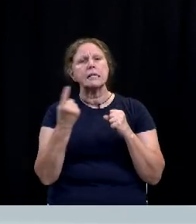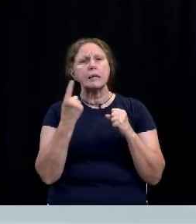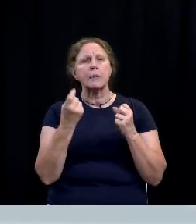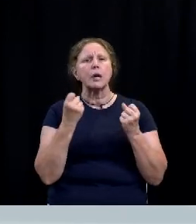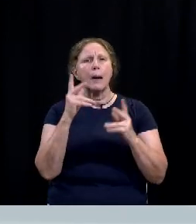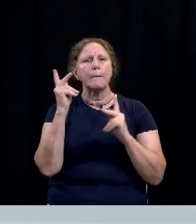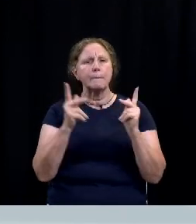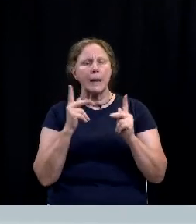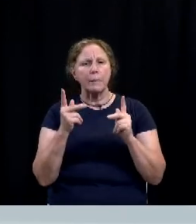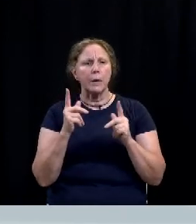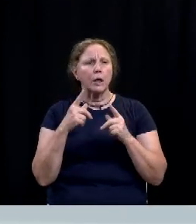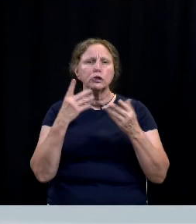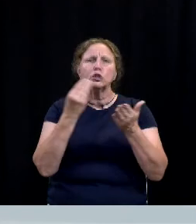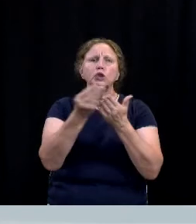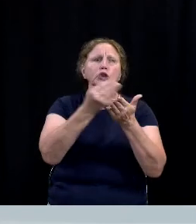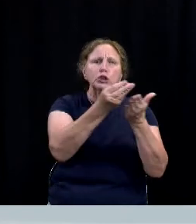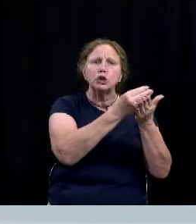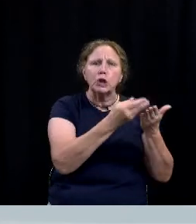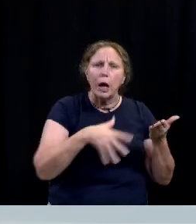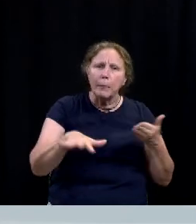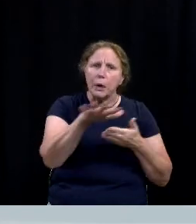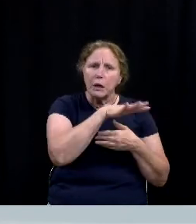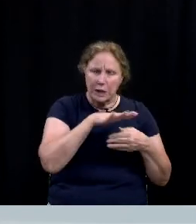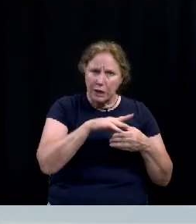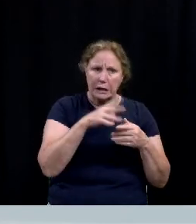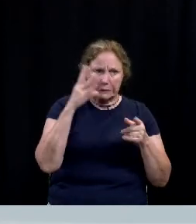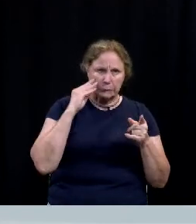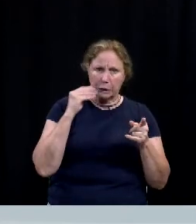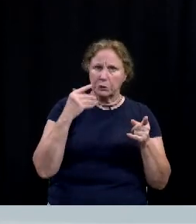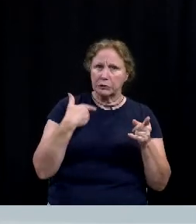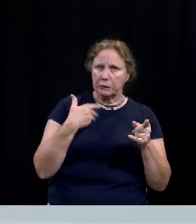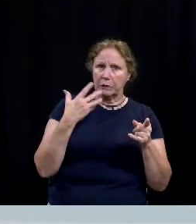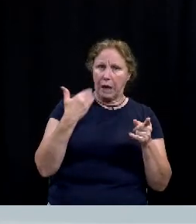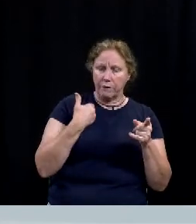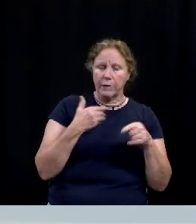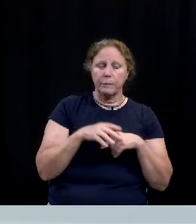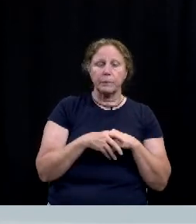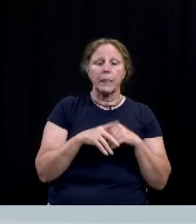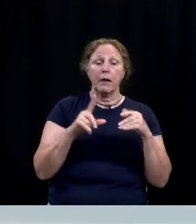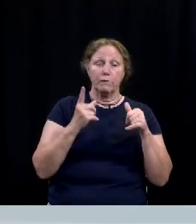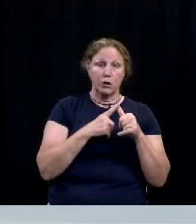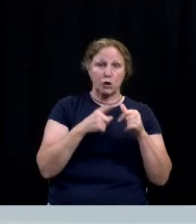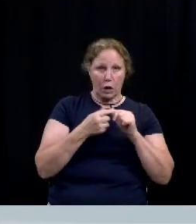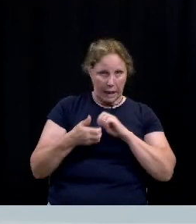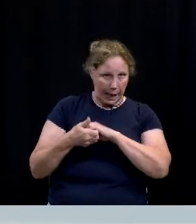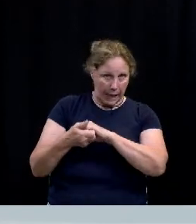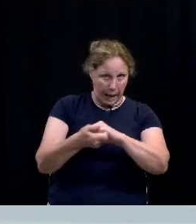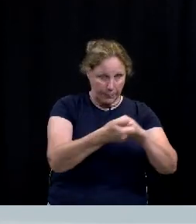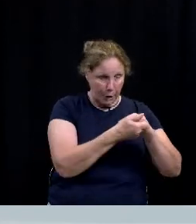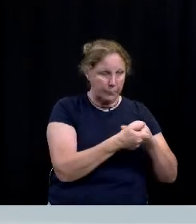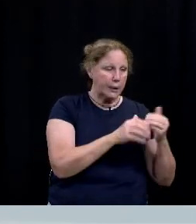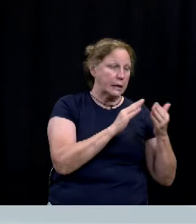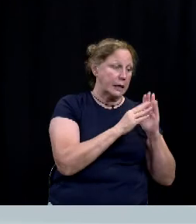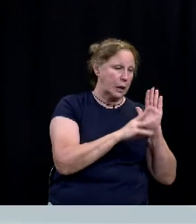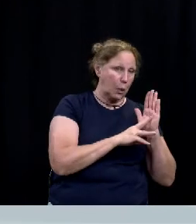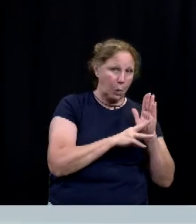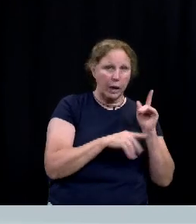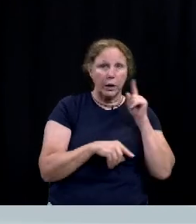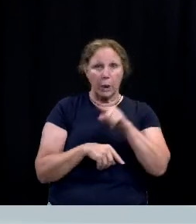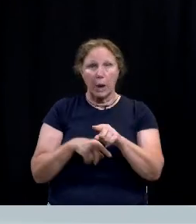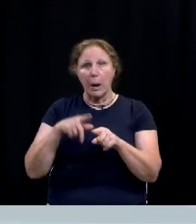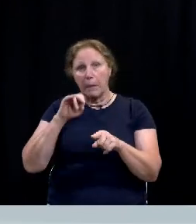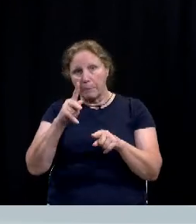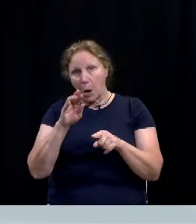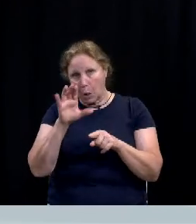people to the merchants and really show them that downtown experience and so it started as a collaboration between the city of waco and our parks and recreation